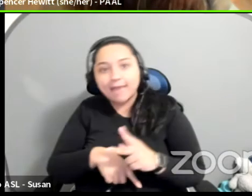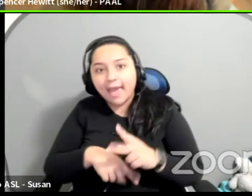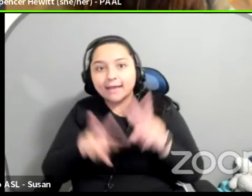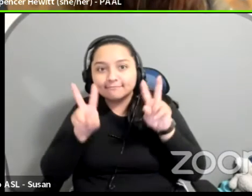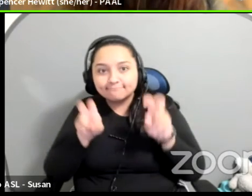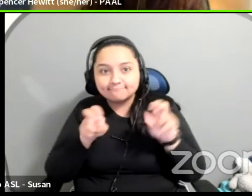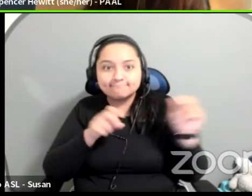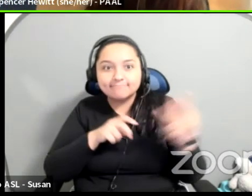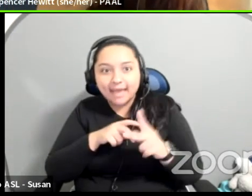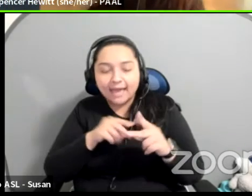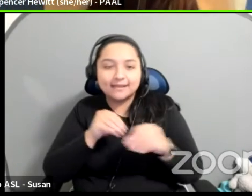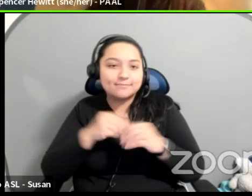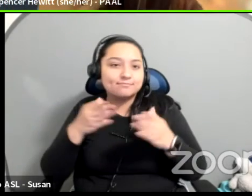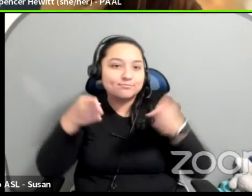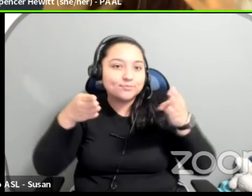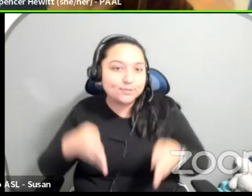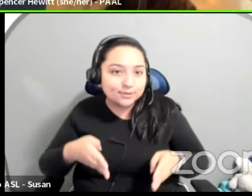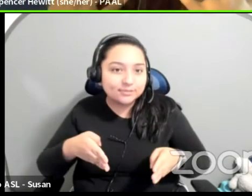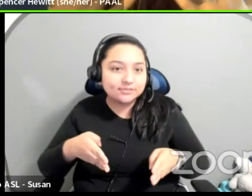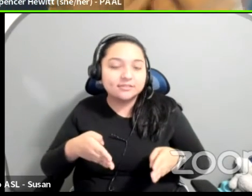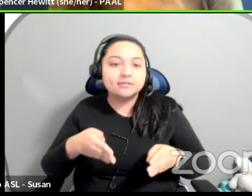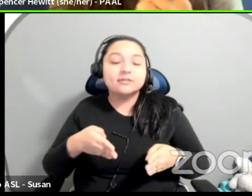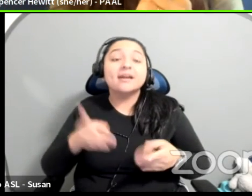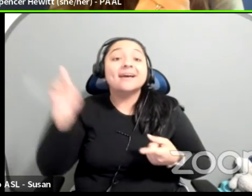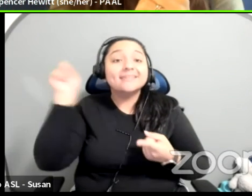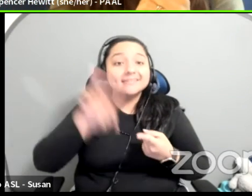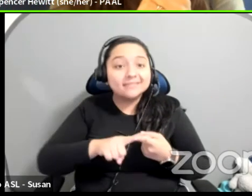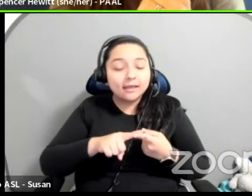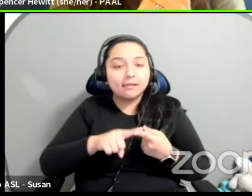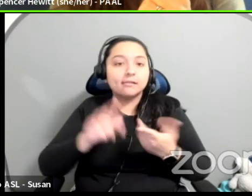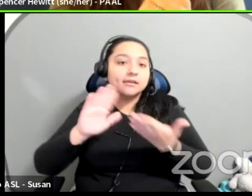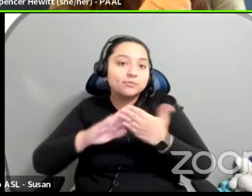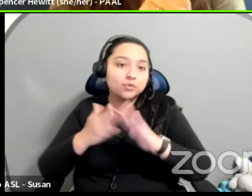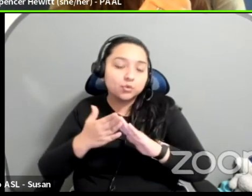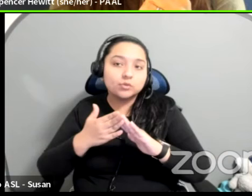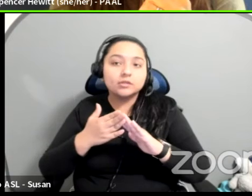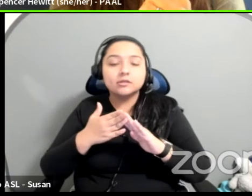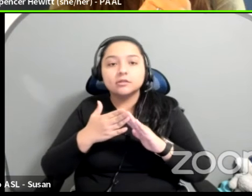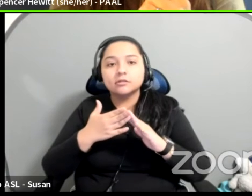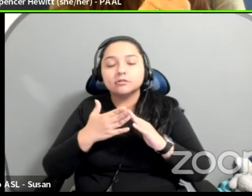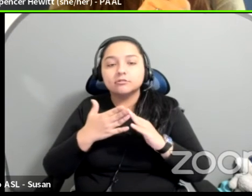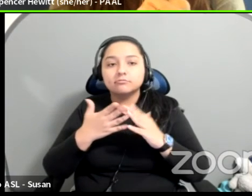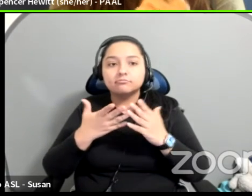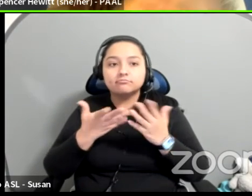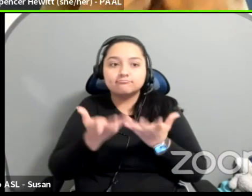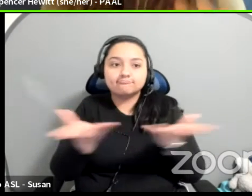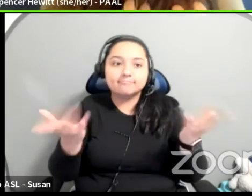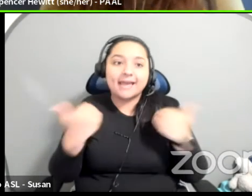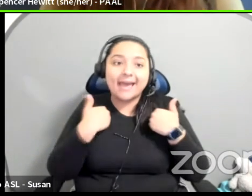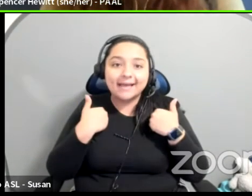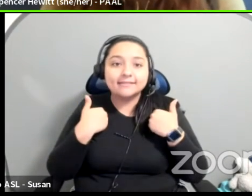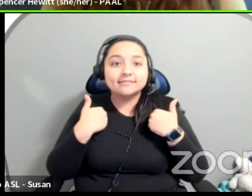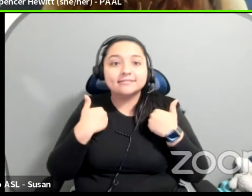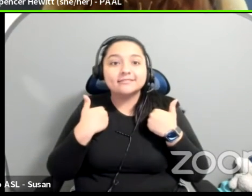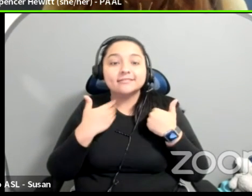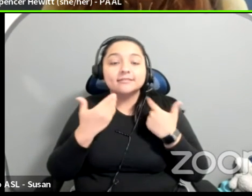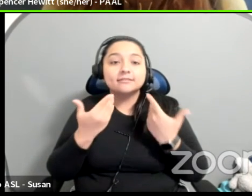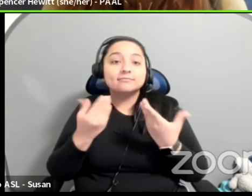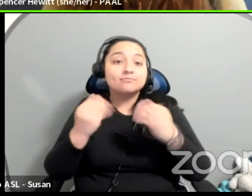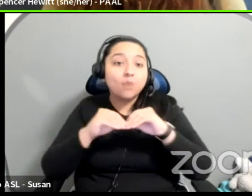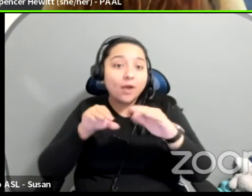physically until the community has access or there, um, or there are, there's less danger,